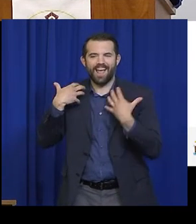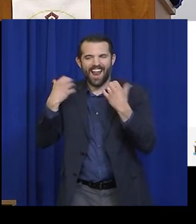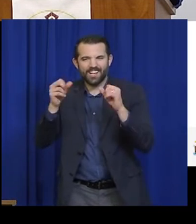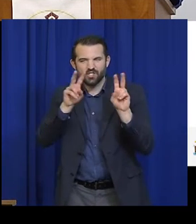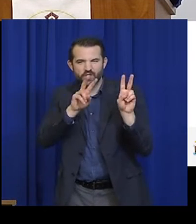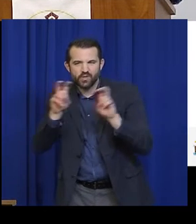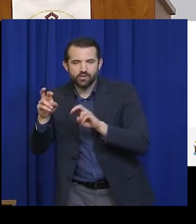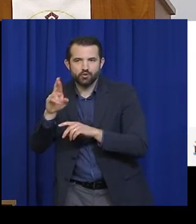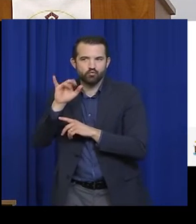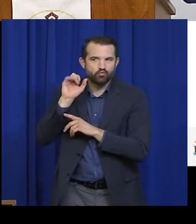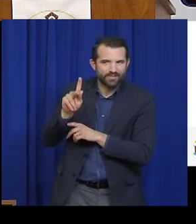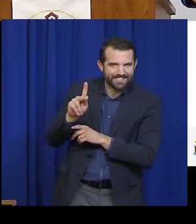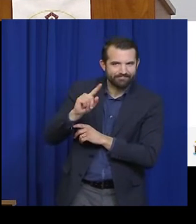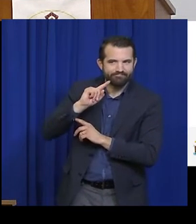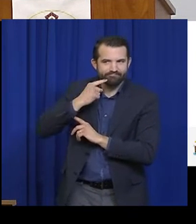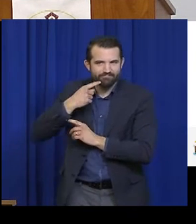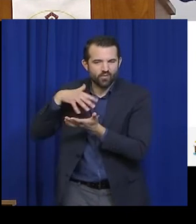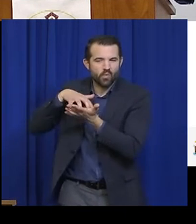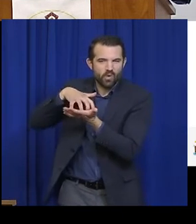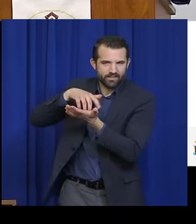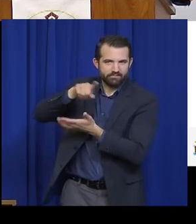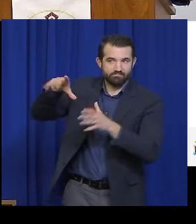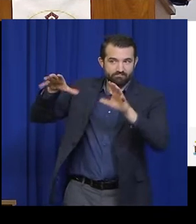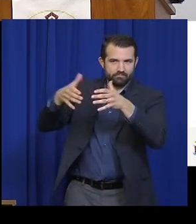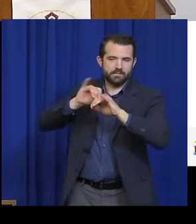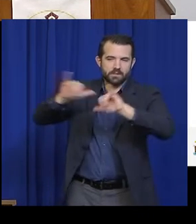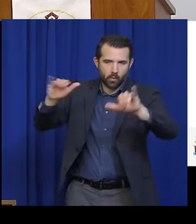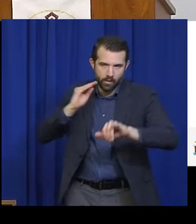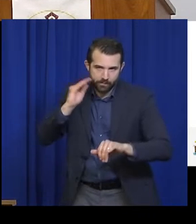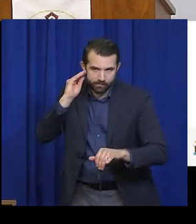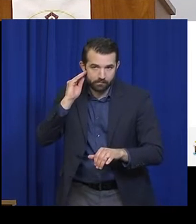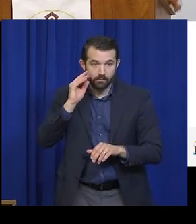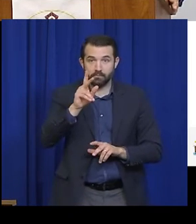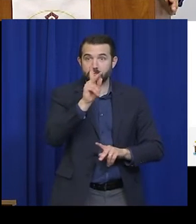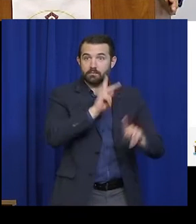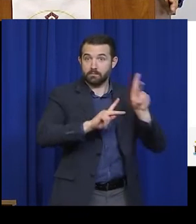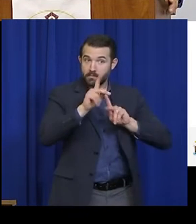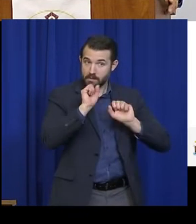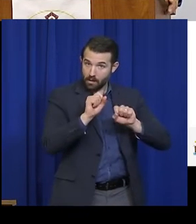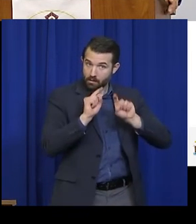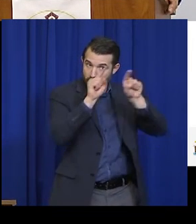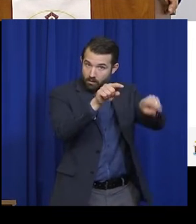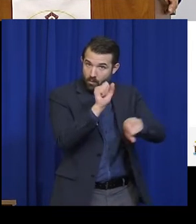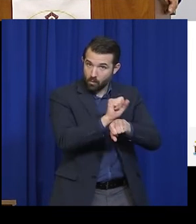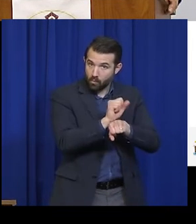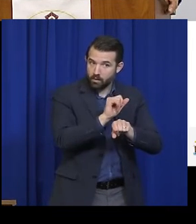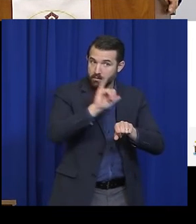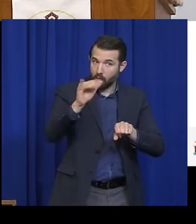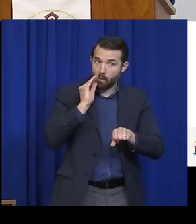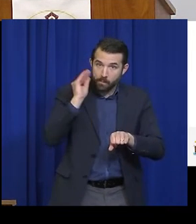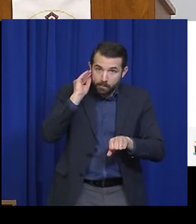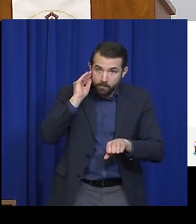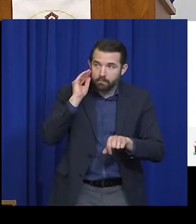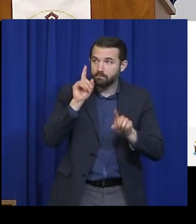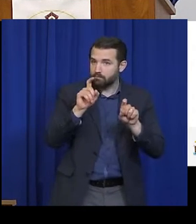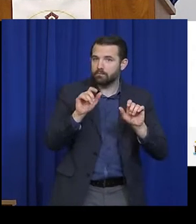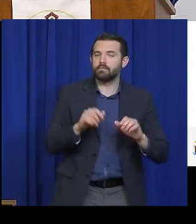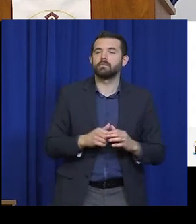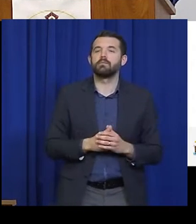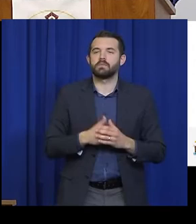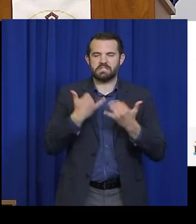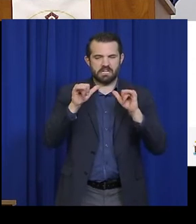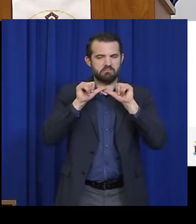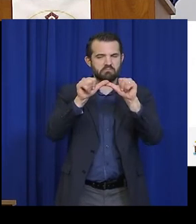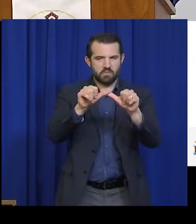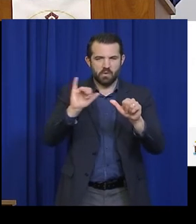calls for people who can work from home to continue to do so, including the more than 80% of state employees who are doing so now.